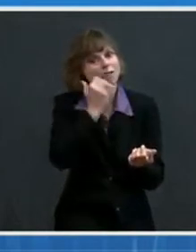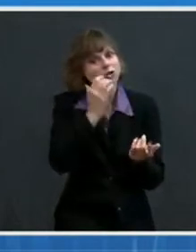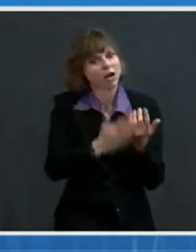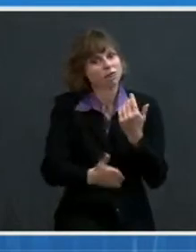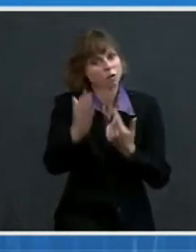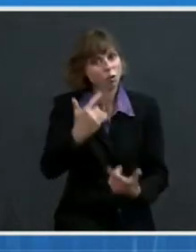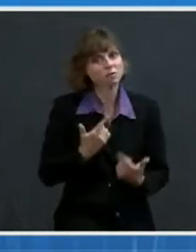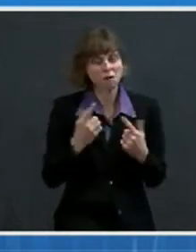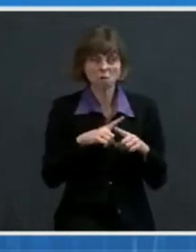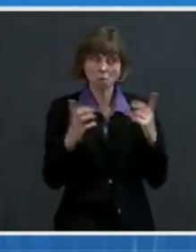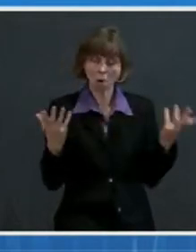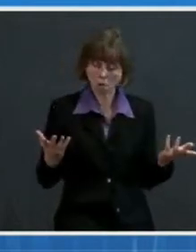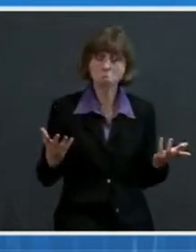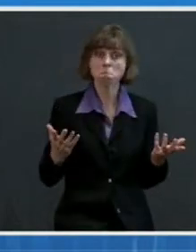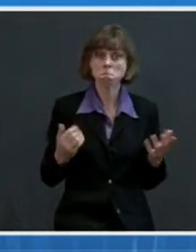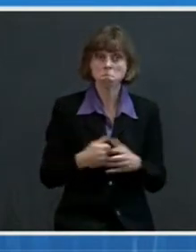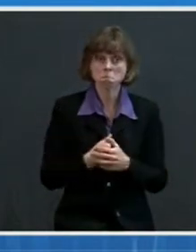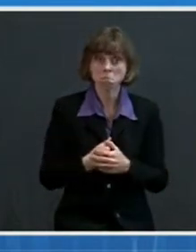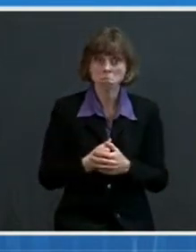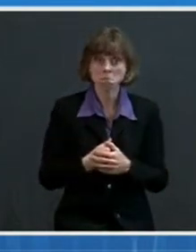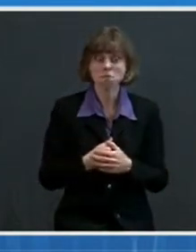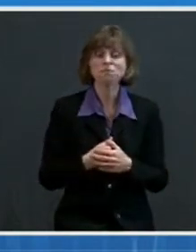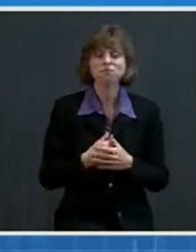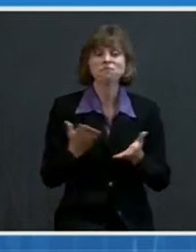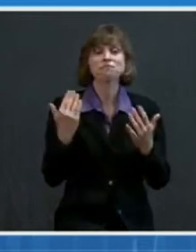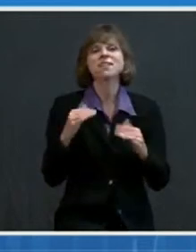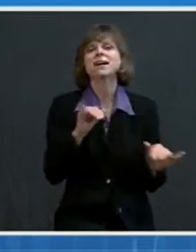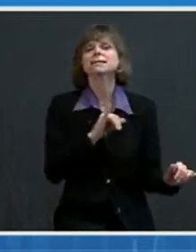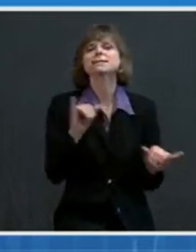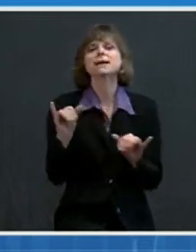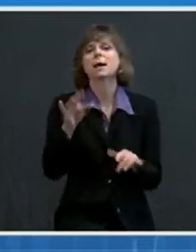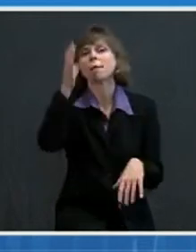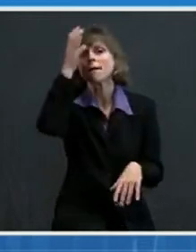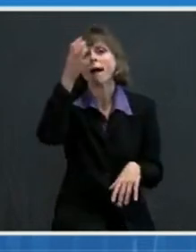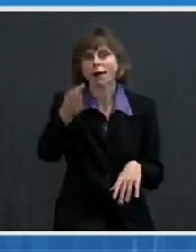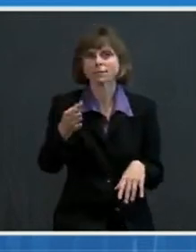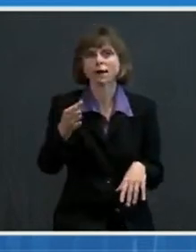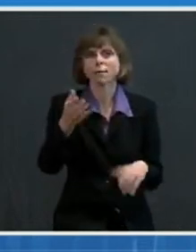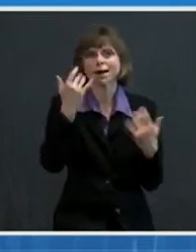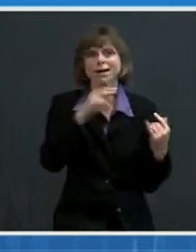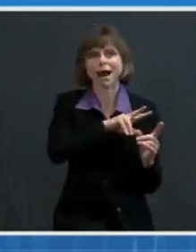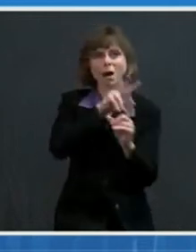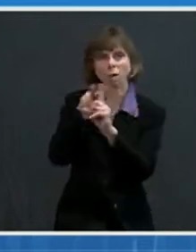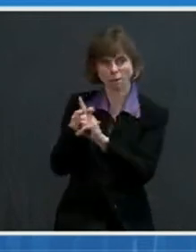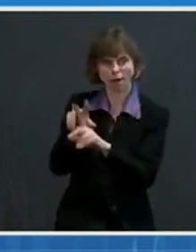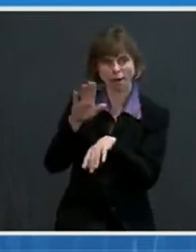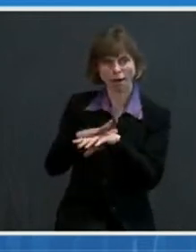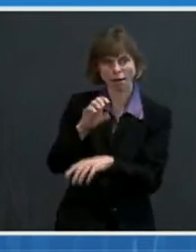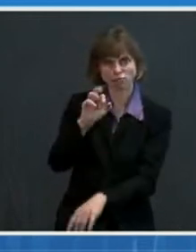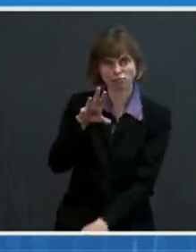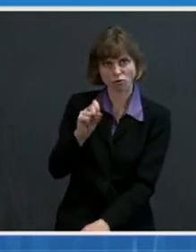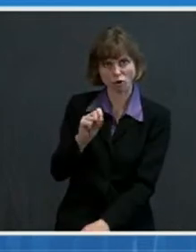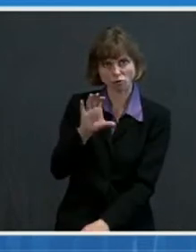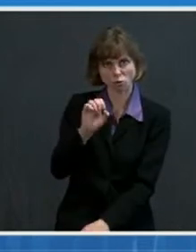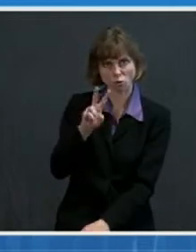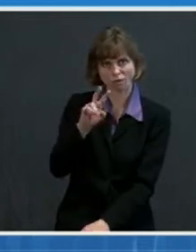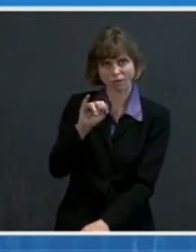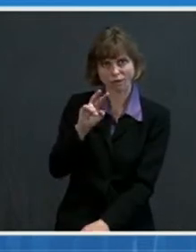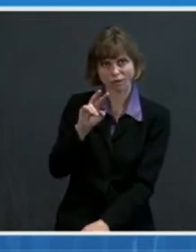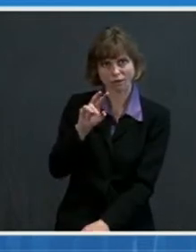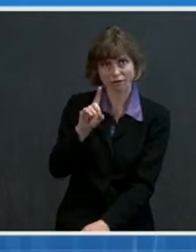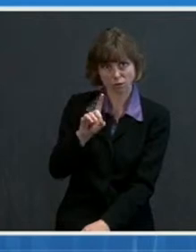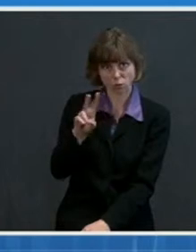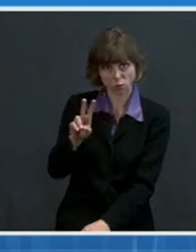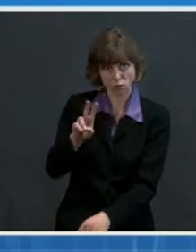Next slide. That same principle is now being applied to SARS-CoV-2 because